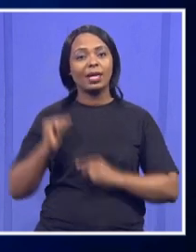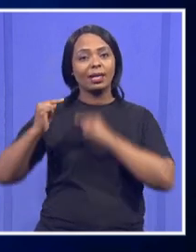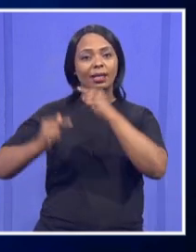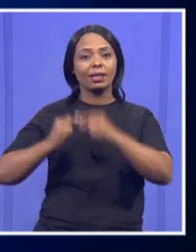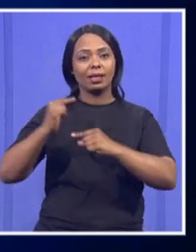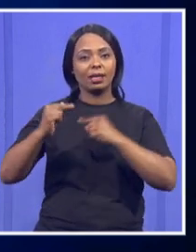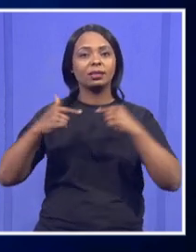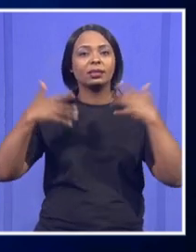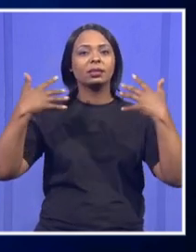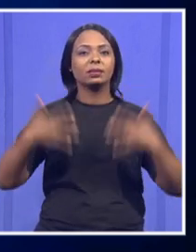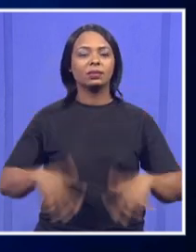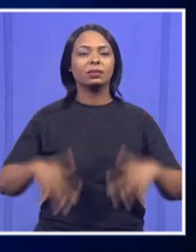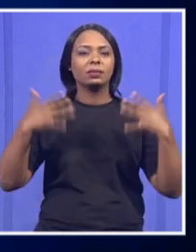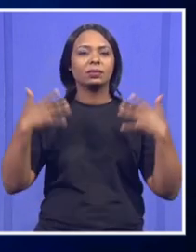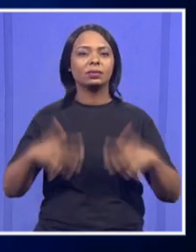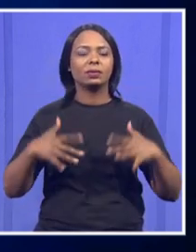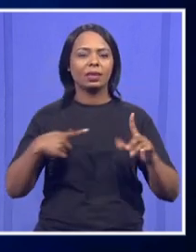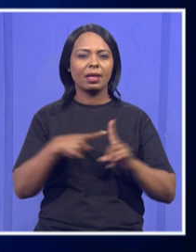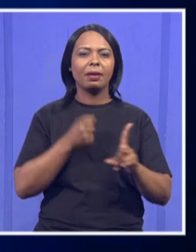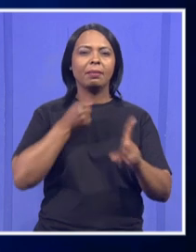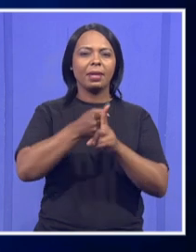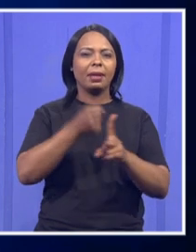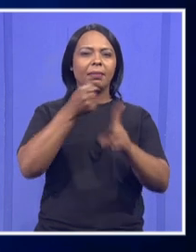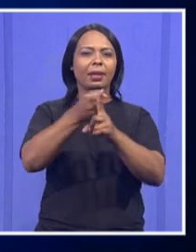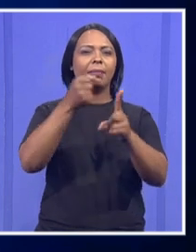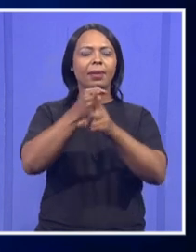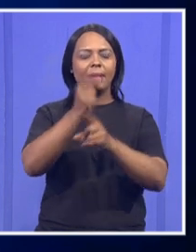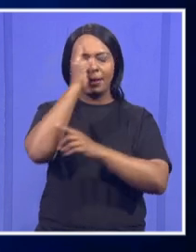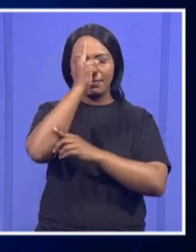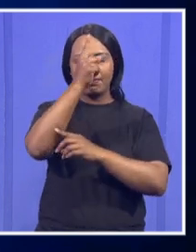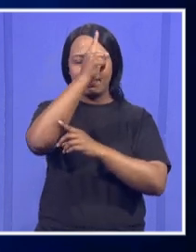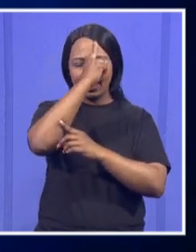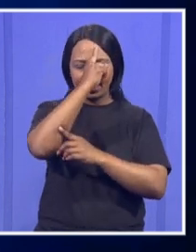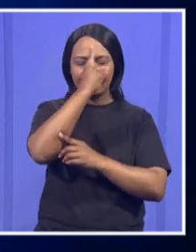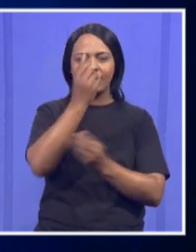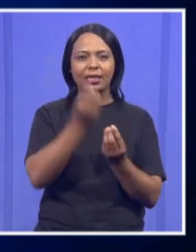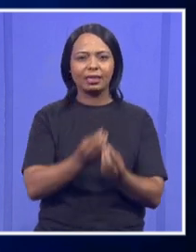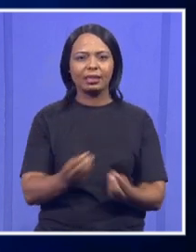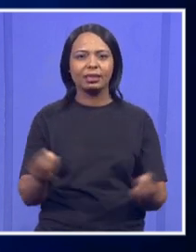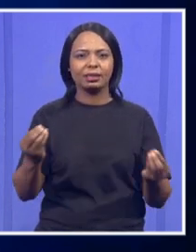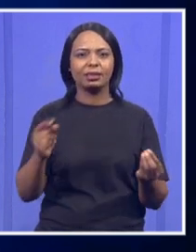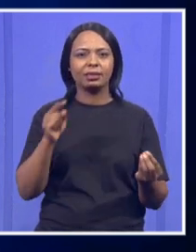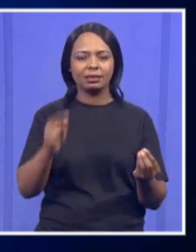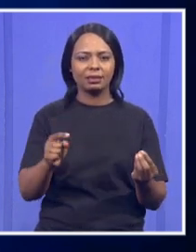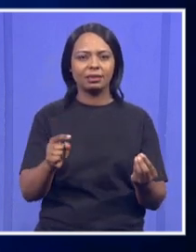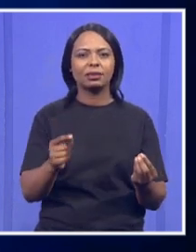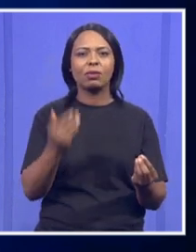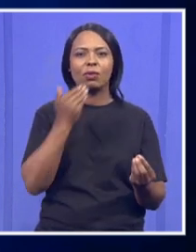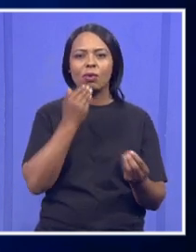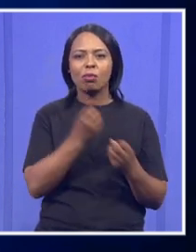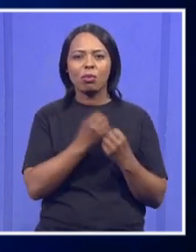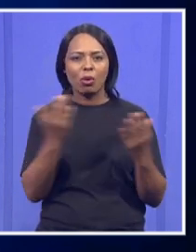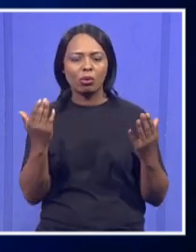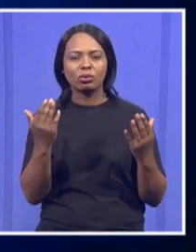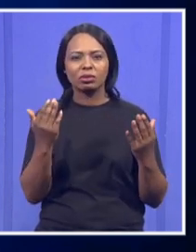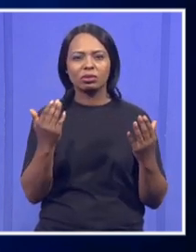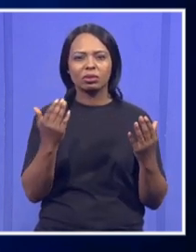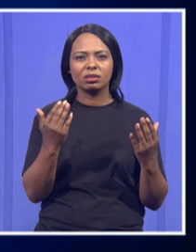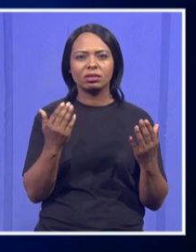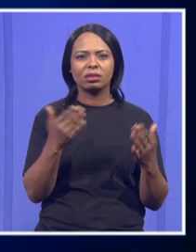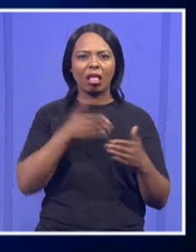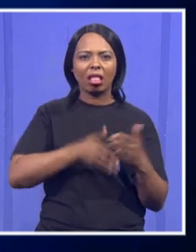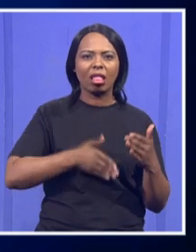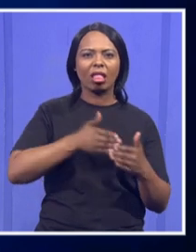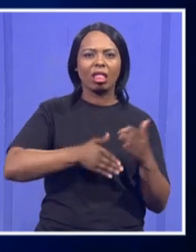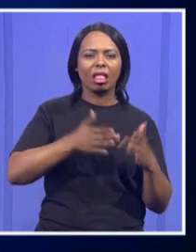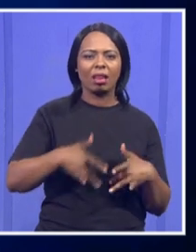for the rights of black disadvantaged kids. If you recall, if there were any racial issues